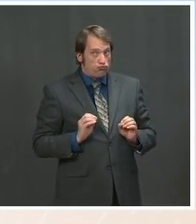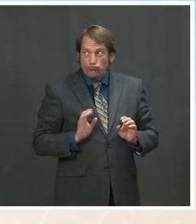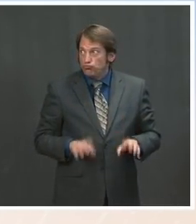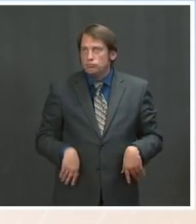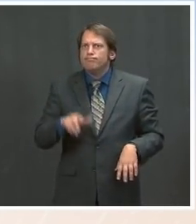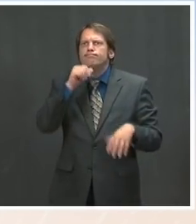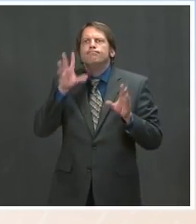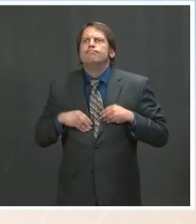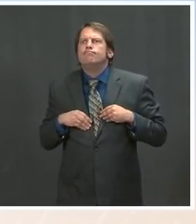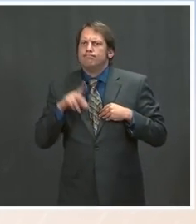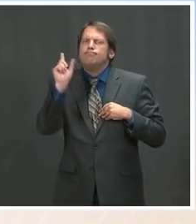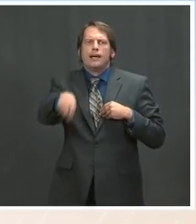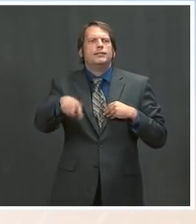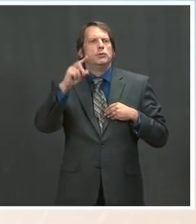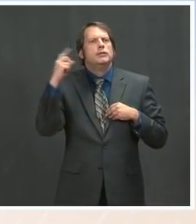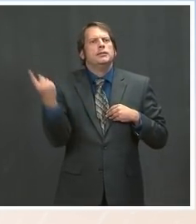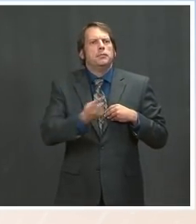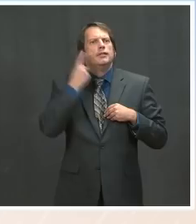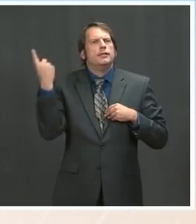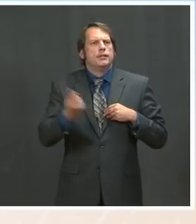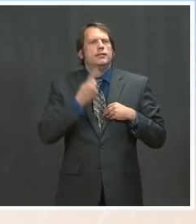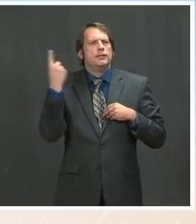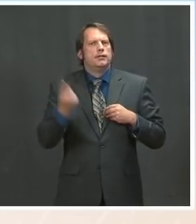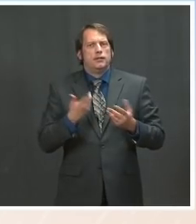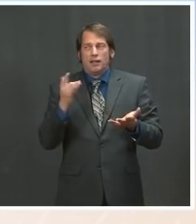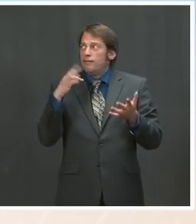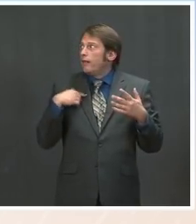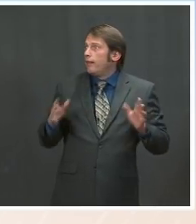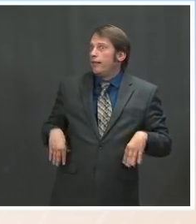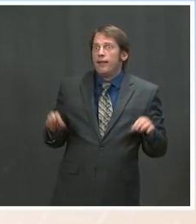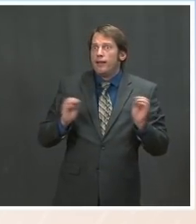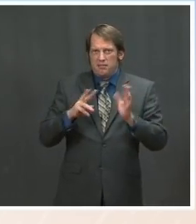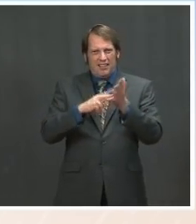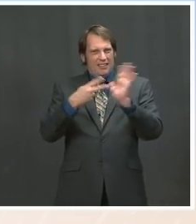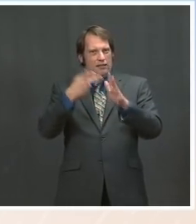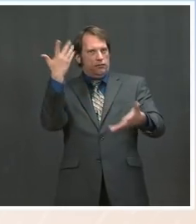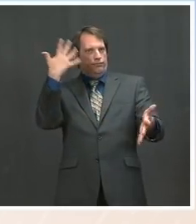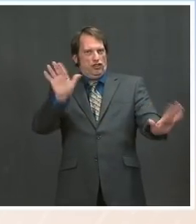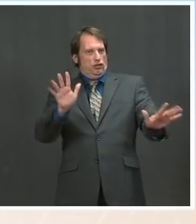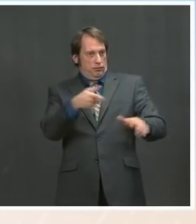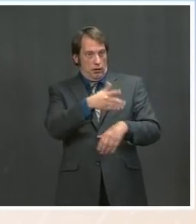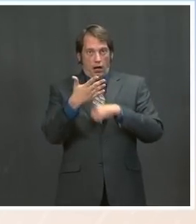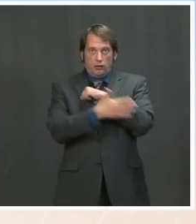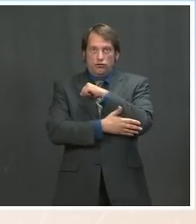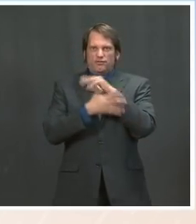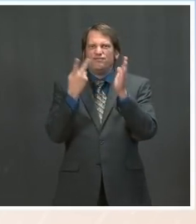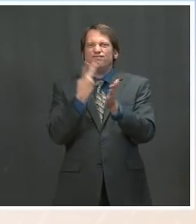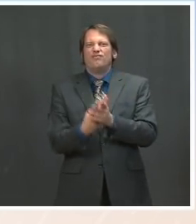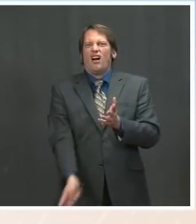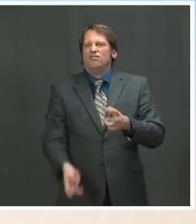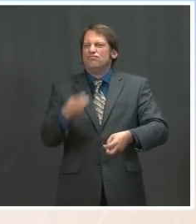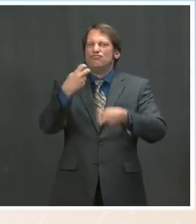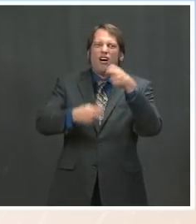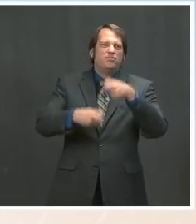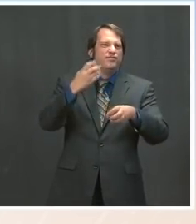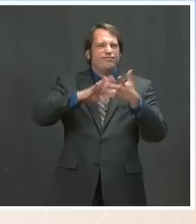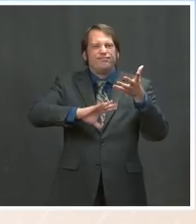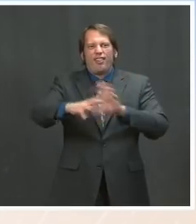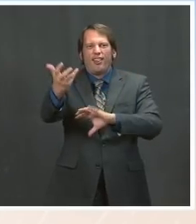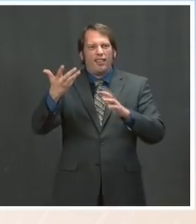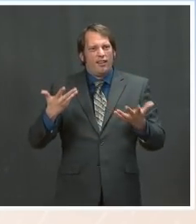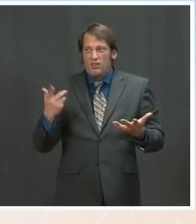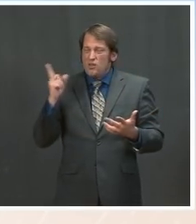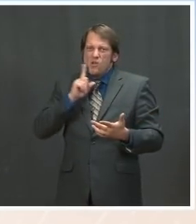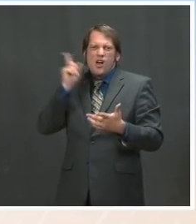as, hopefully, in a bipartisan manner, ideally. But in terms of the ideas being put forward, we're quite open to a range of